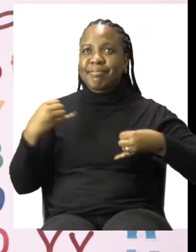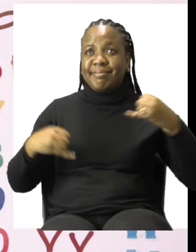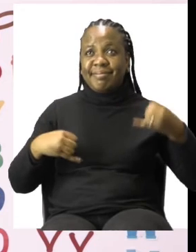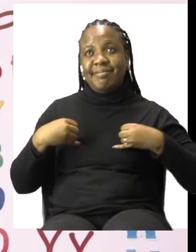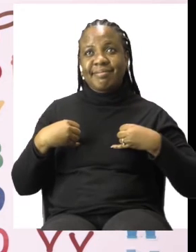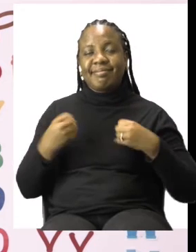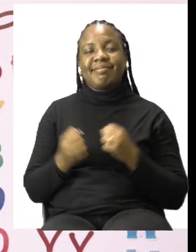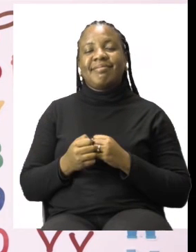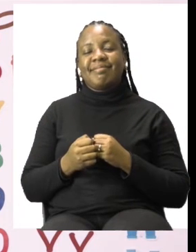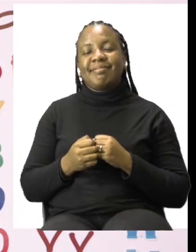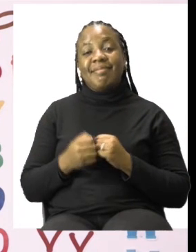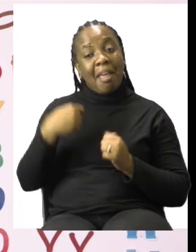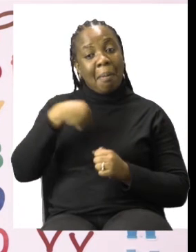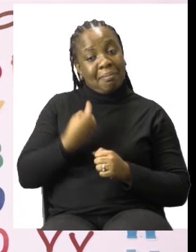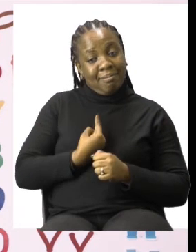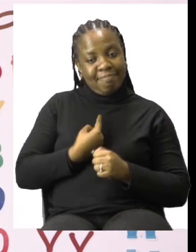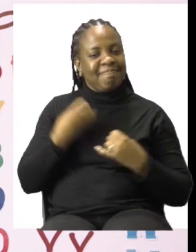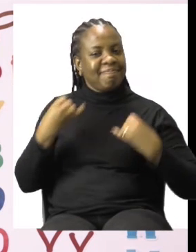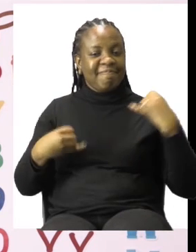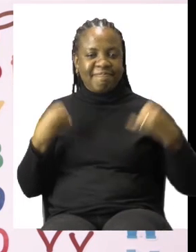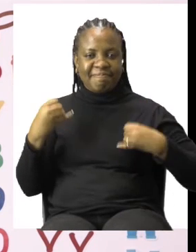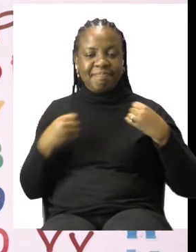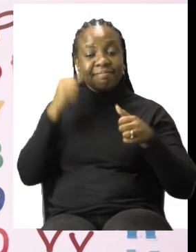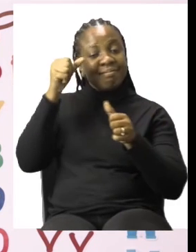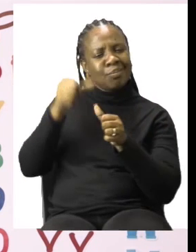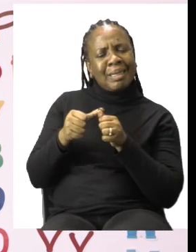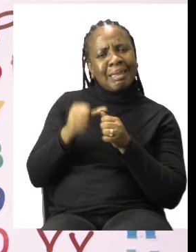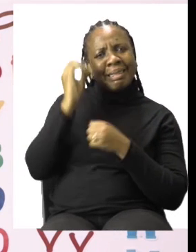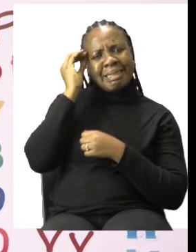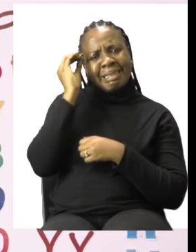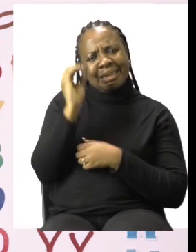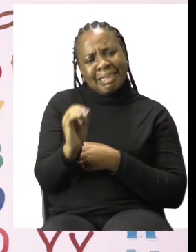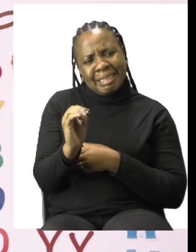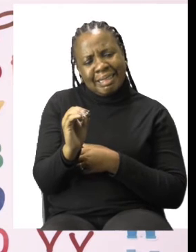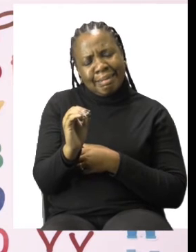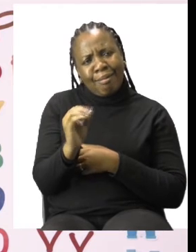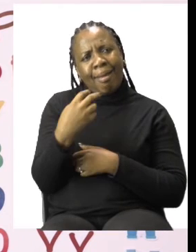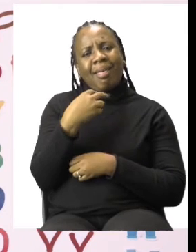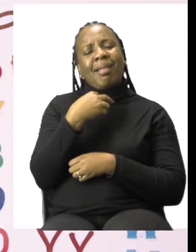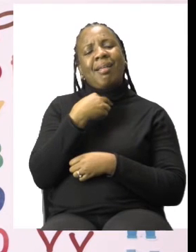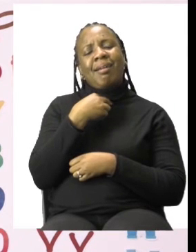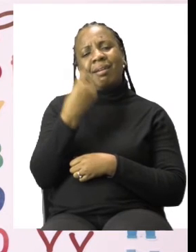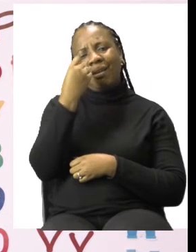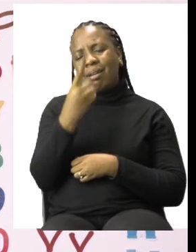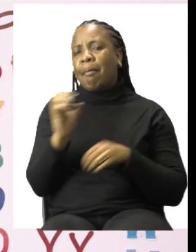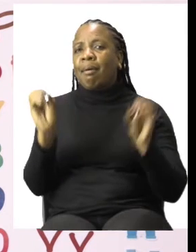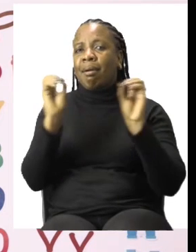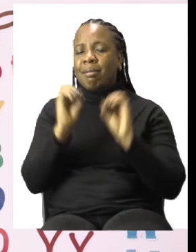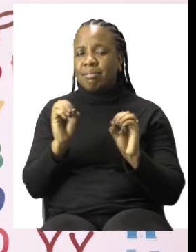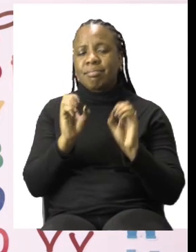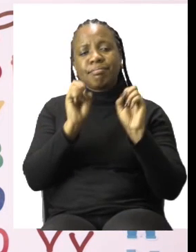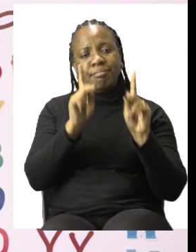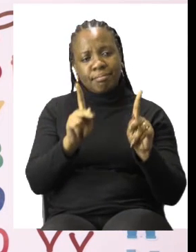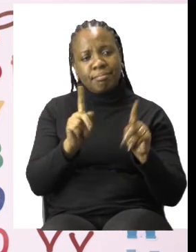Remember if you are not sure what to do or you don't understand, that's okay. You can always ask an